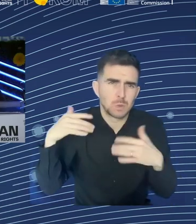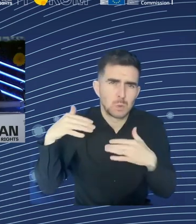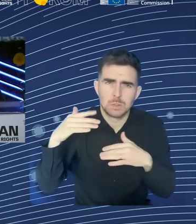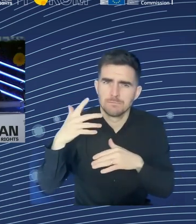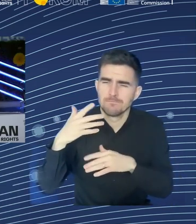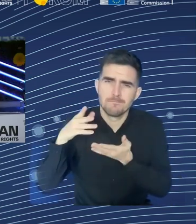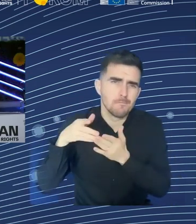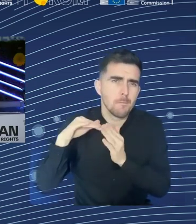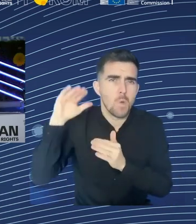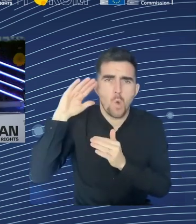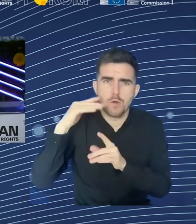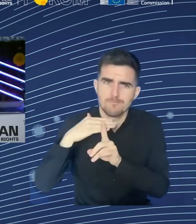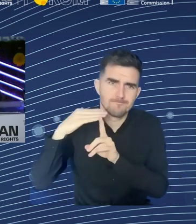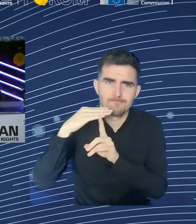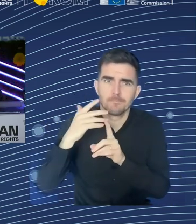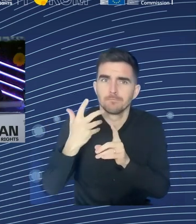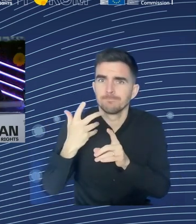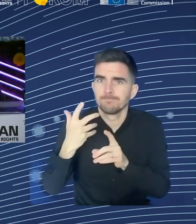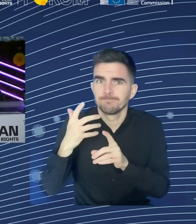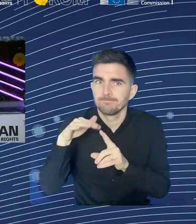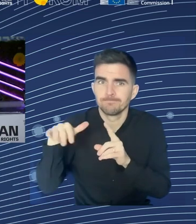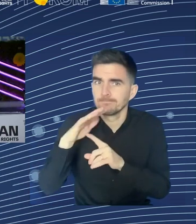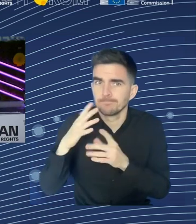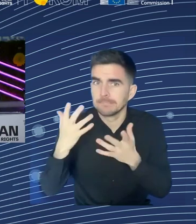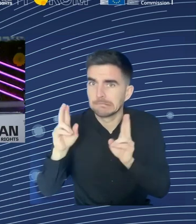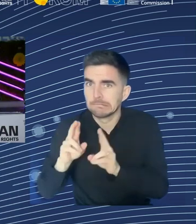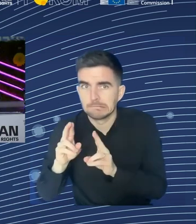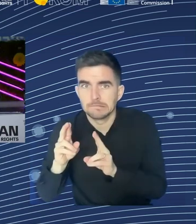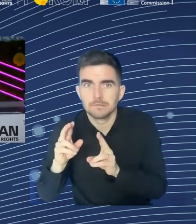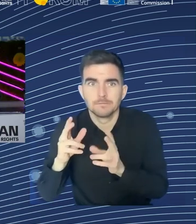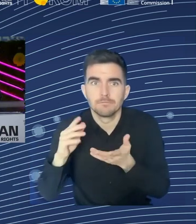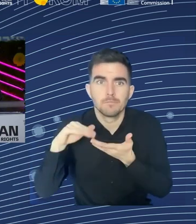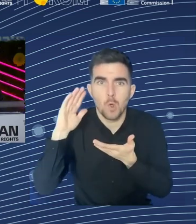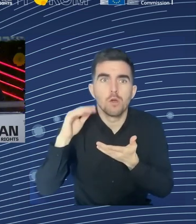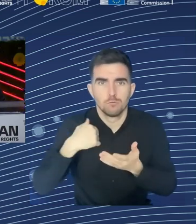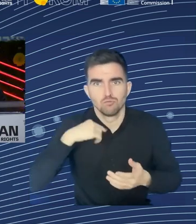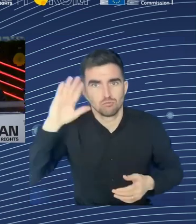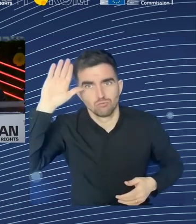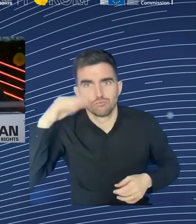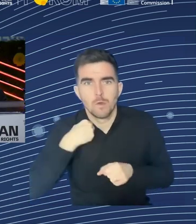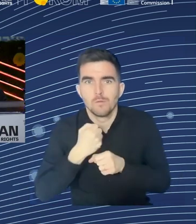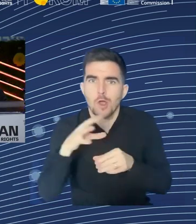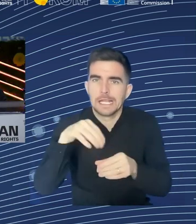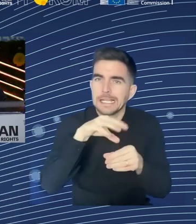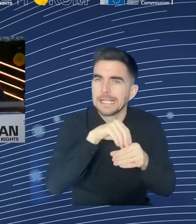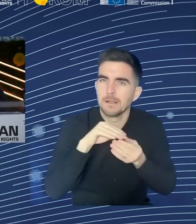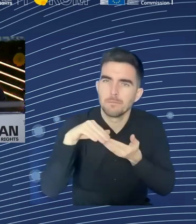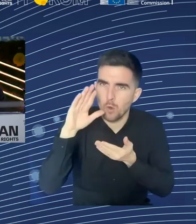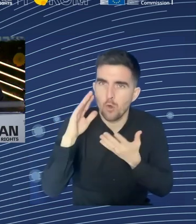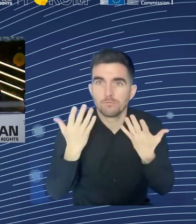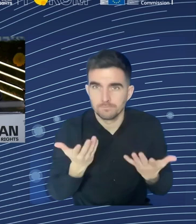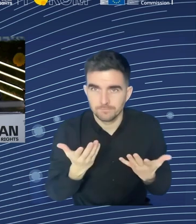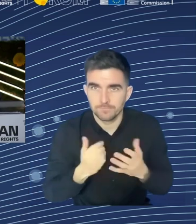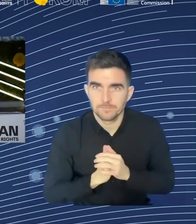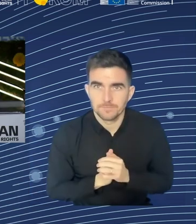they have in the end language skills, difficulties in terms of formal qualifications that should be